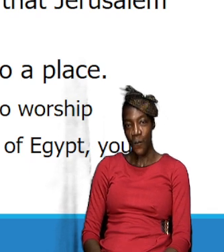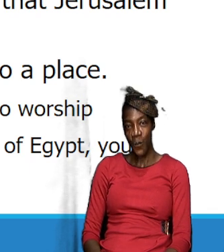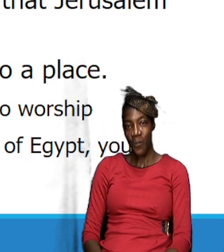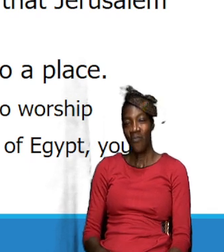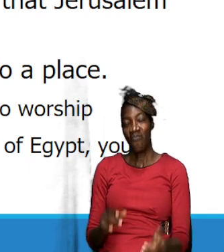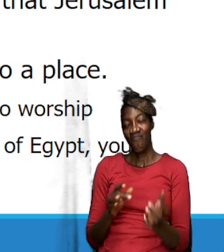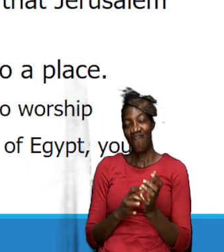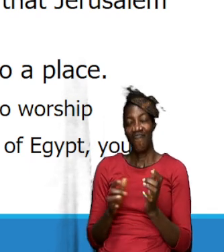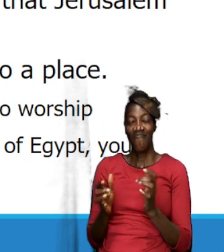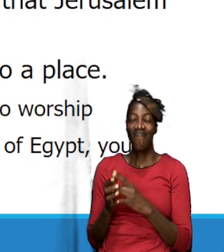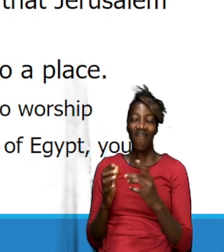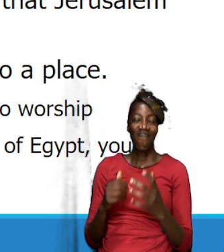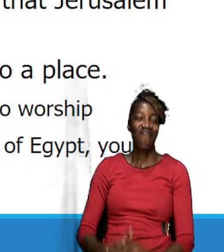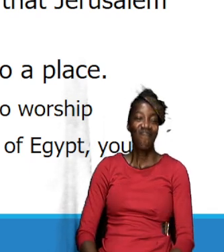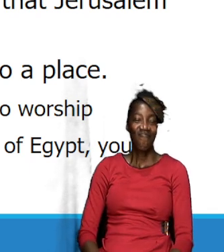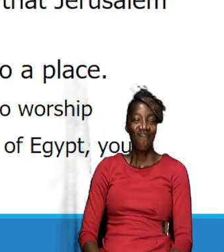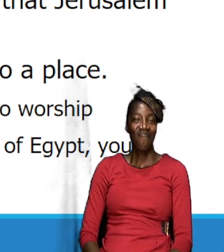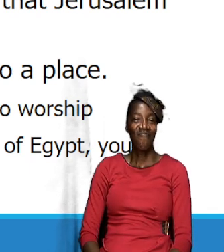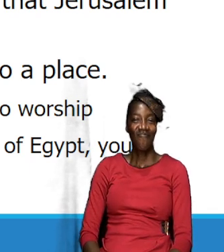on this topic